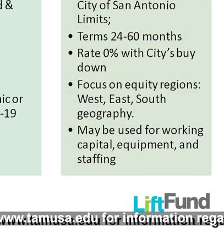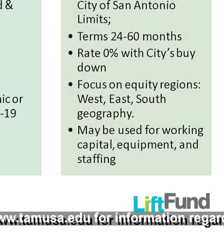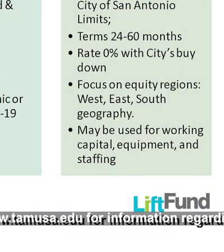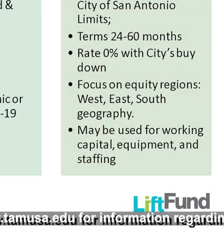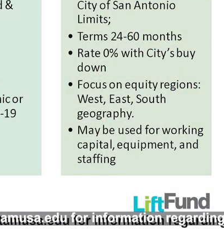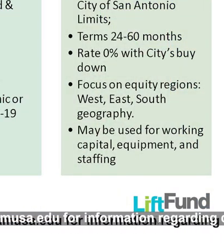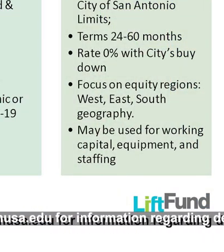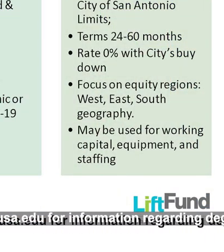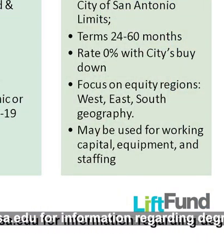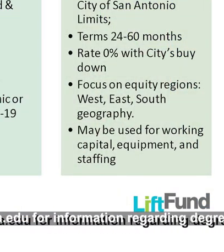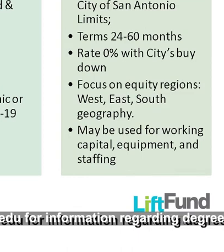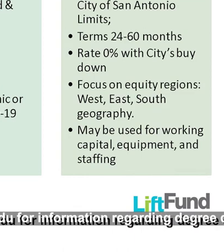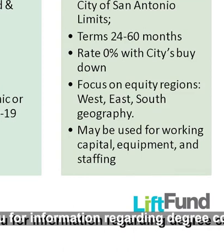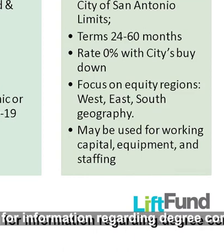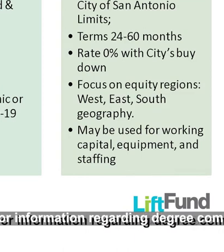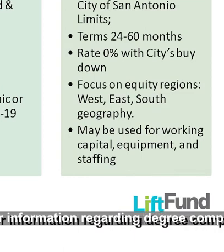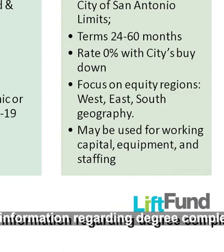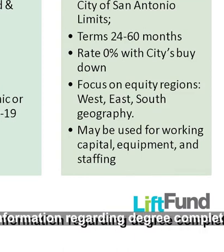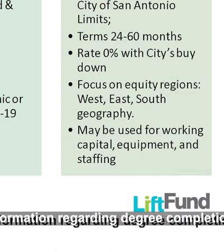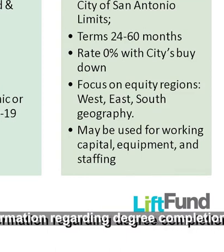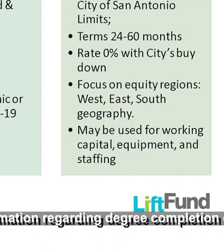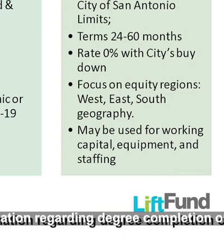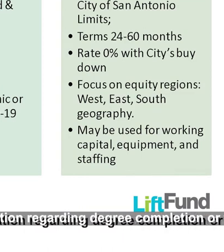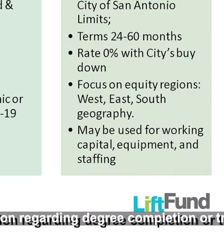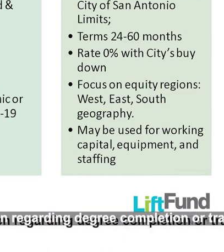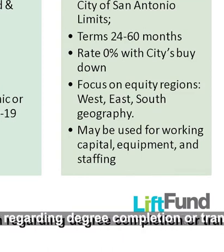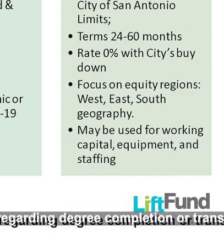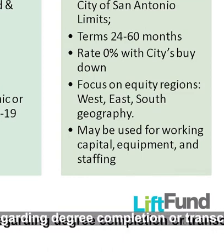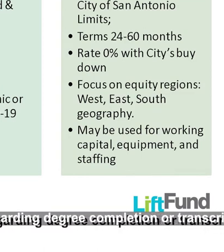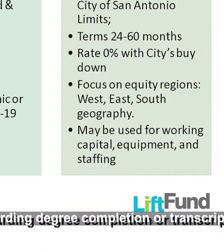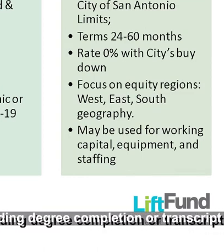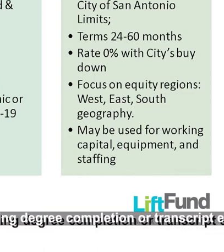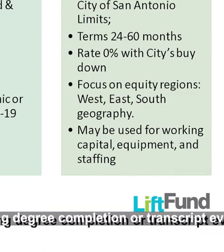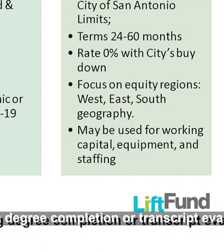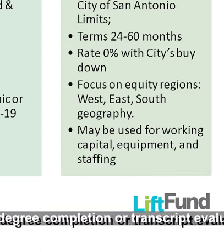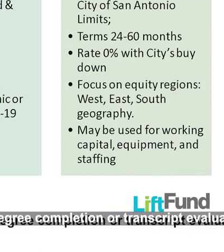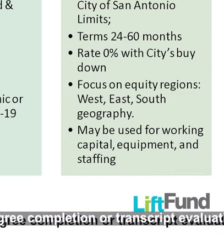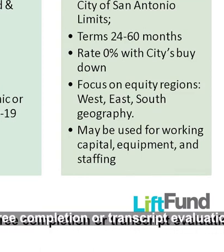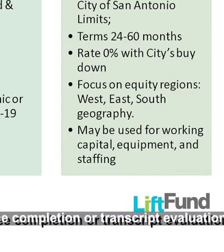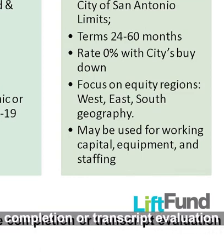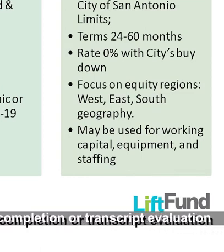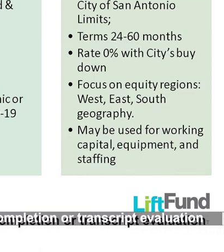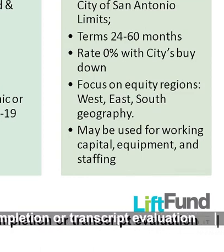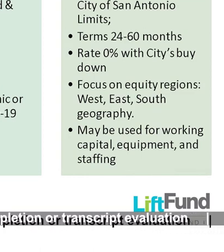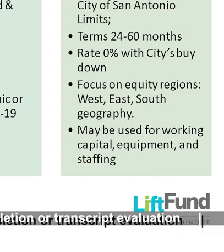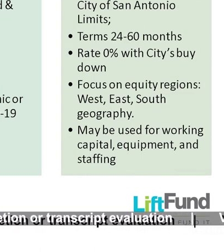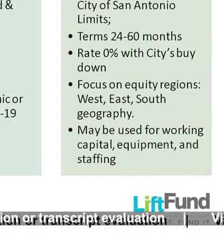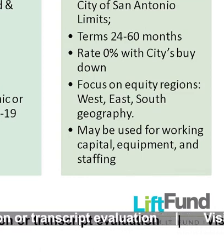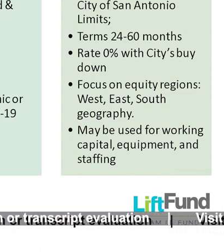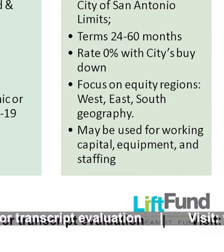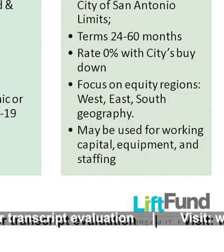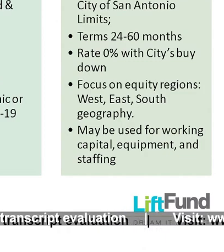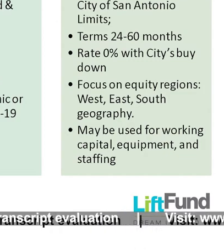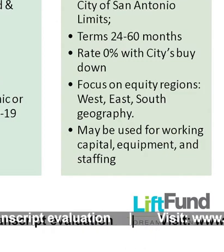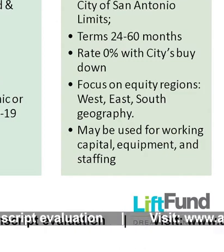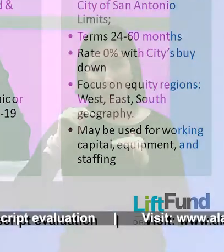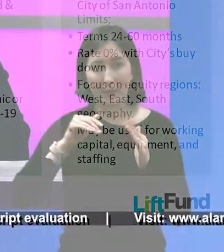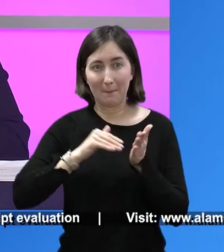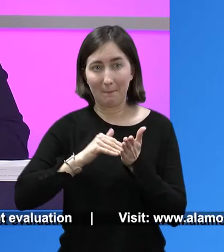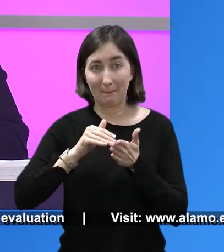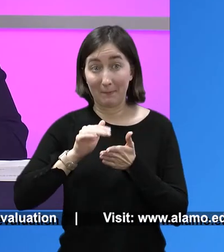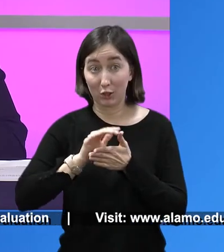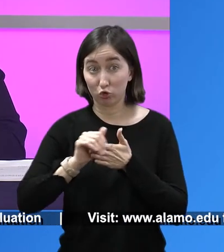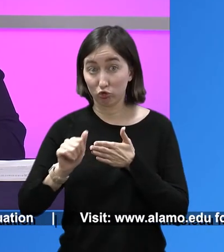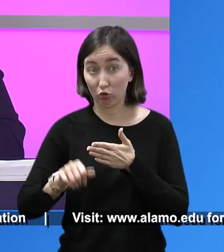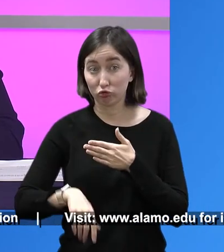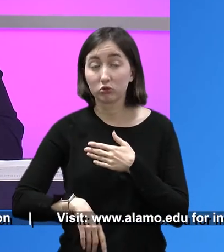we have this one program called an SBA micro loan. That one caps at $20,000. And you get a lot of business